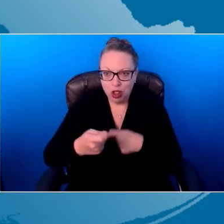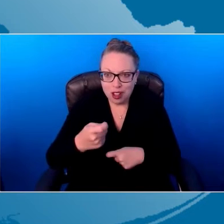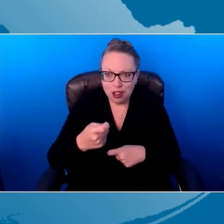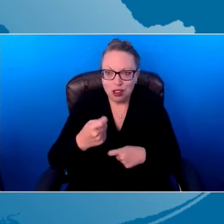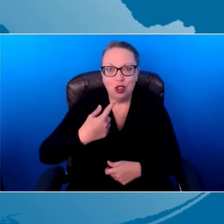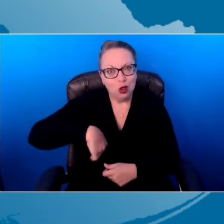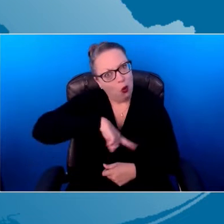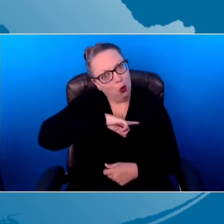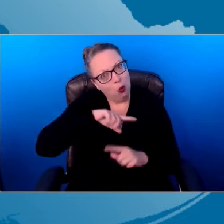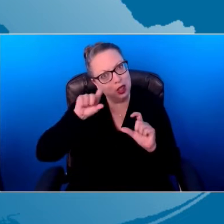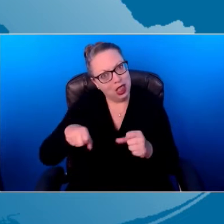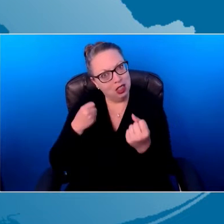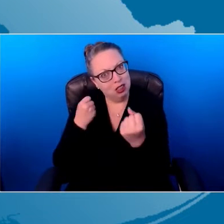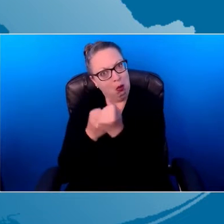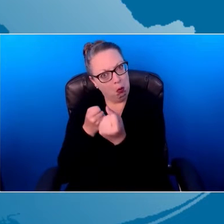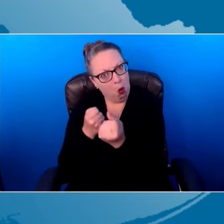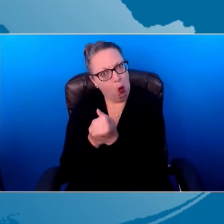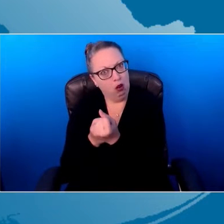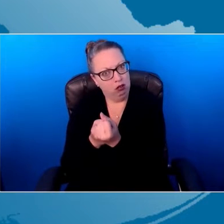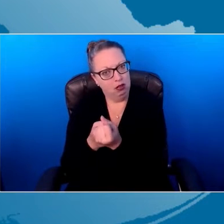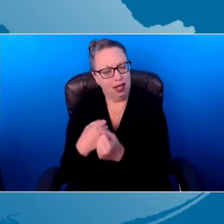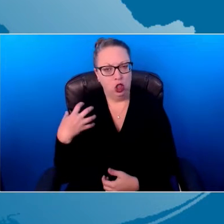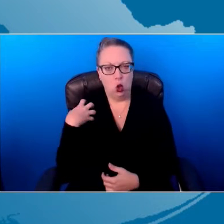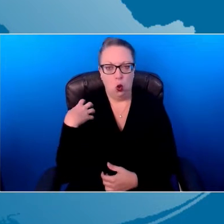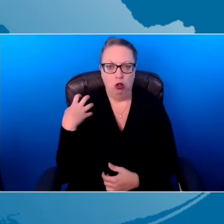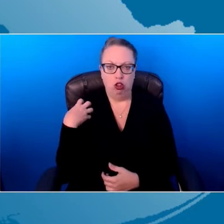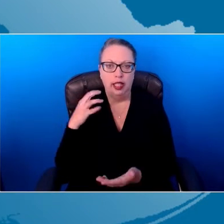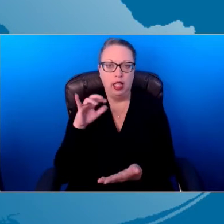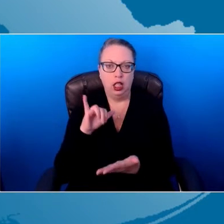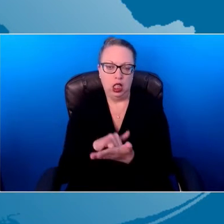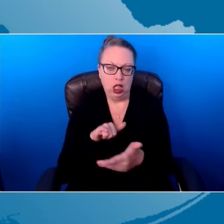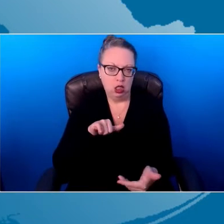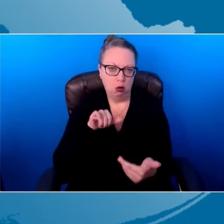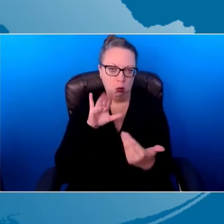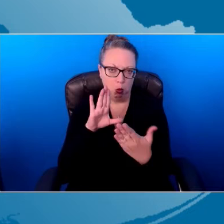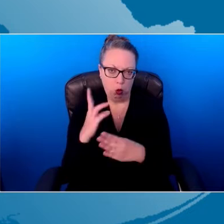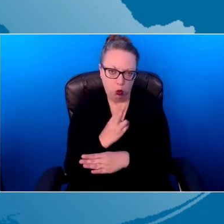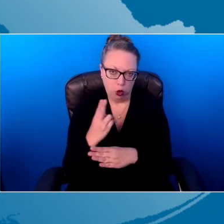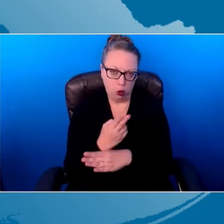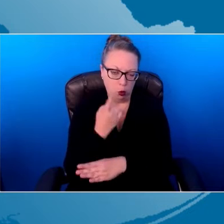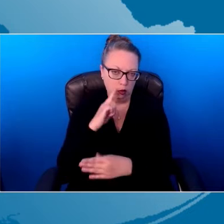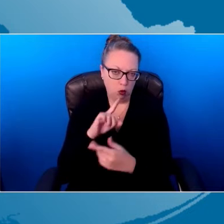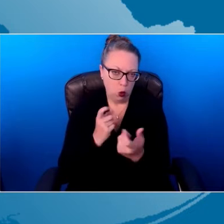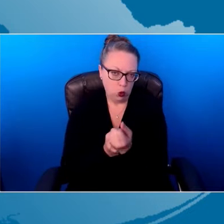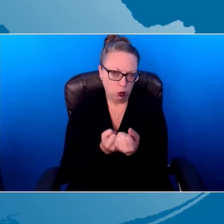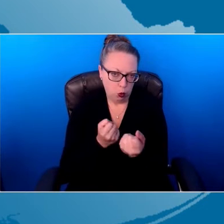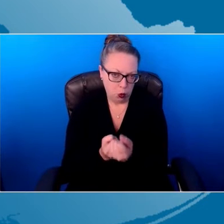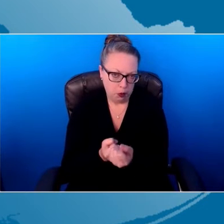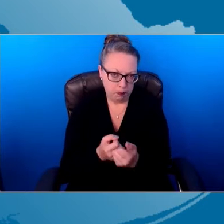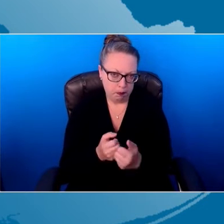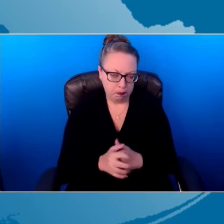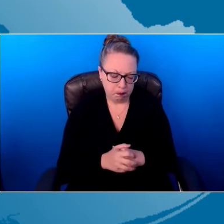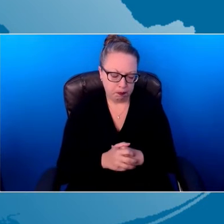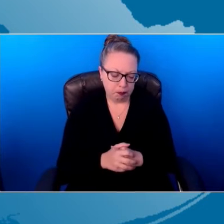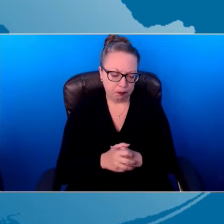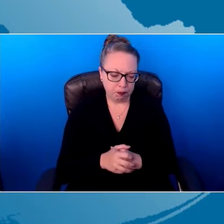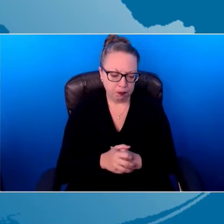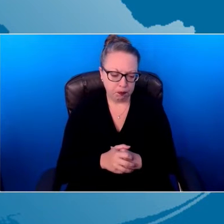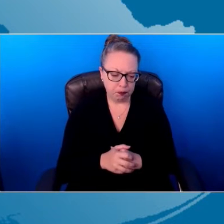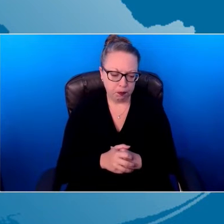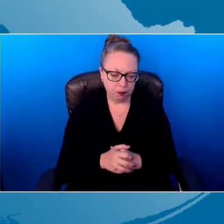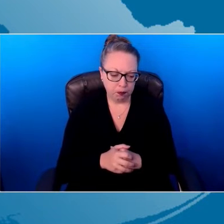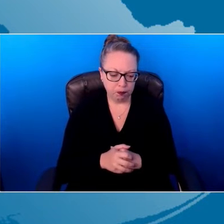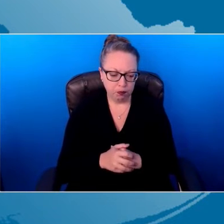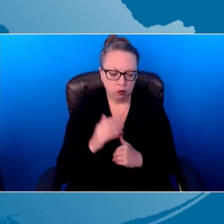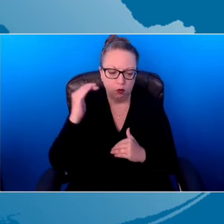difference. And coaching is the strategy that we use to support them. So what about adult learning? Well, I said it's an adult